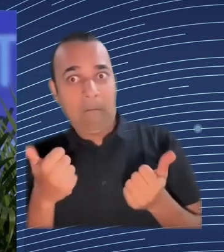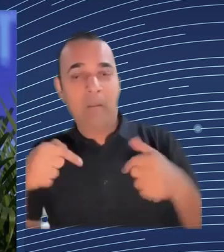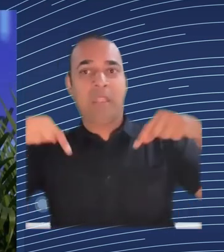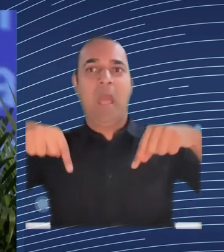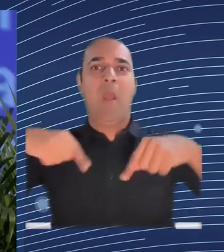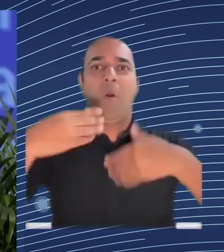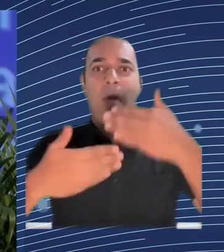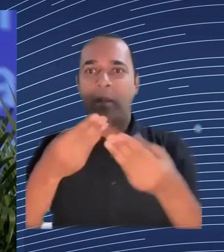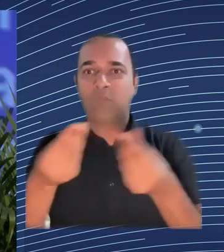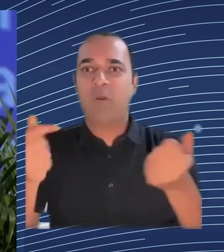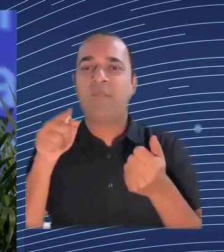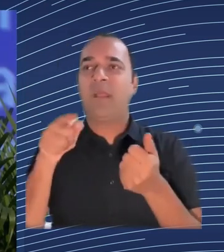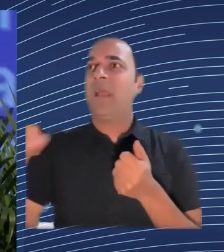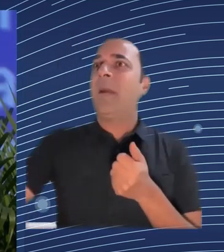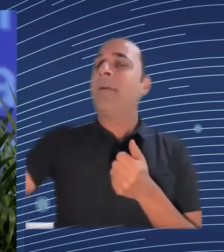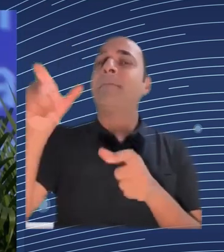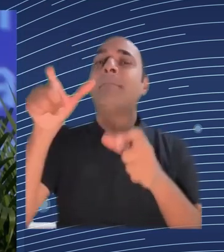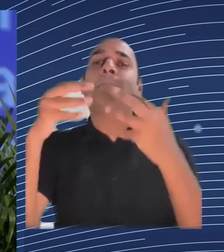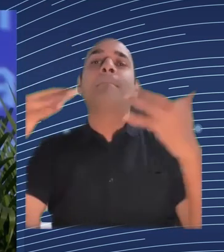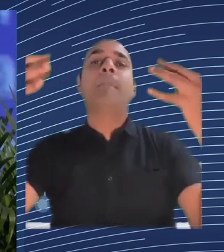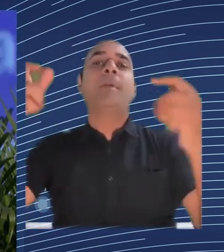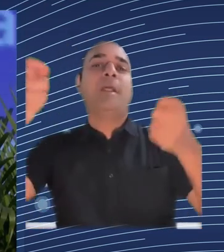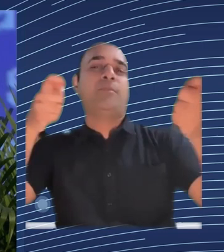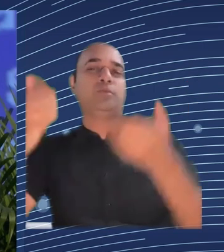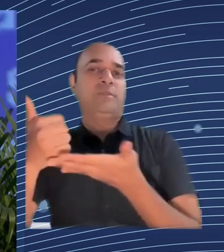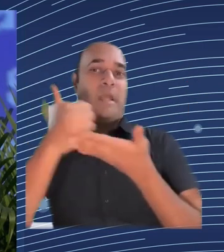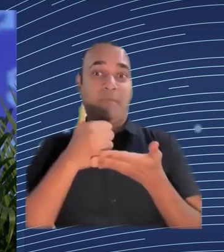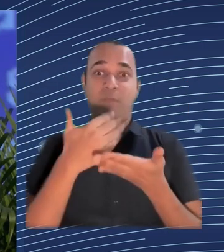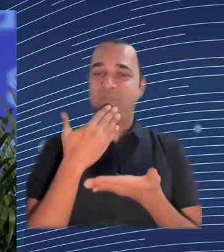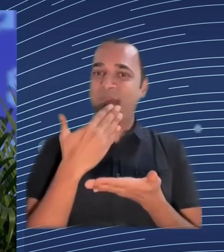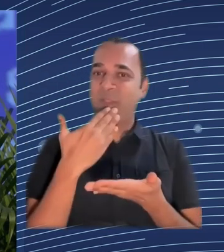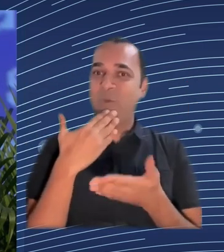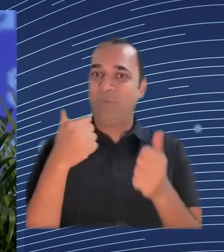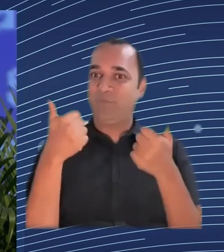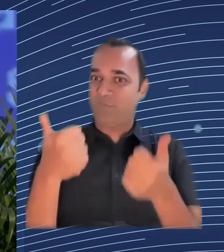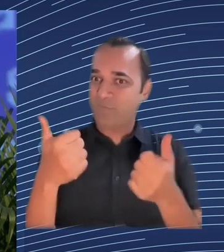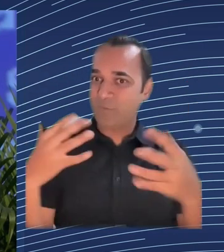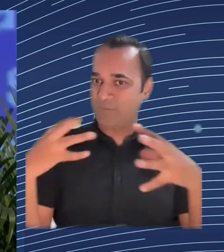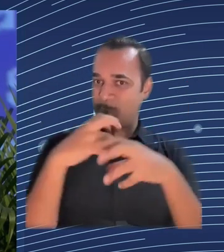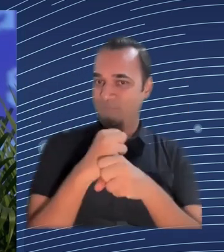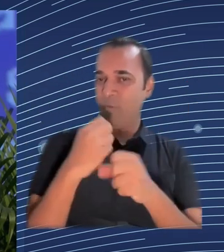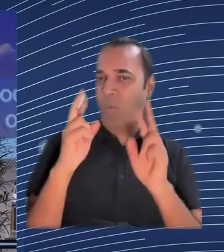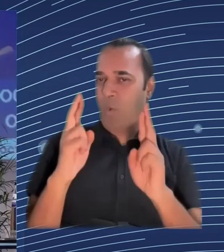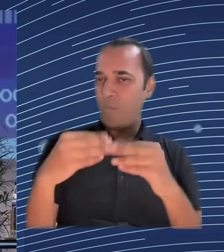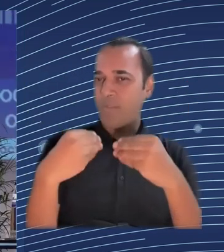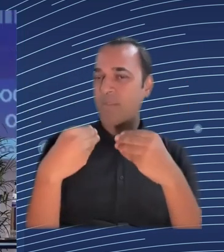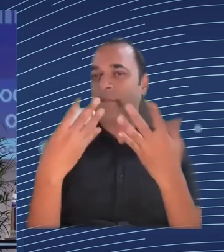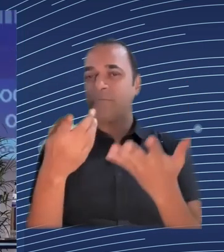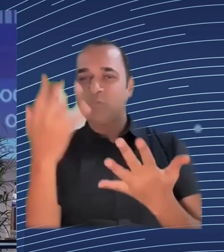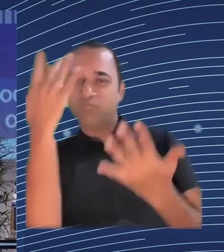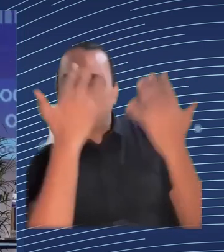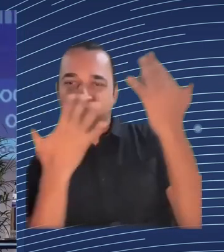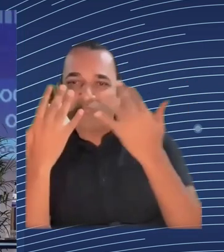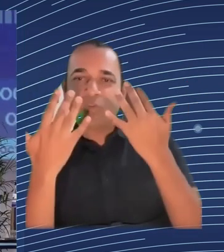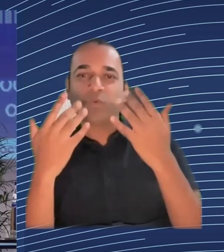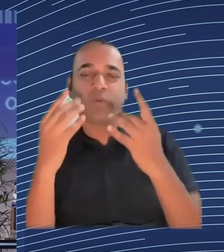small step in the reflection process a reflection process on what is needed to ensure that data and AI are used in